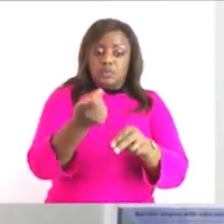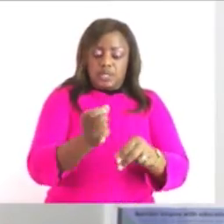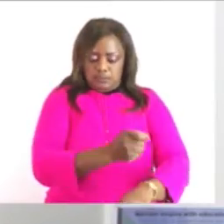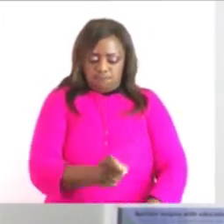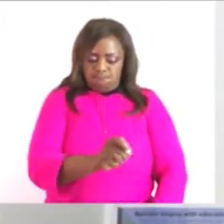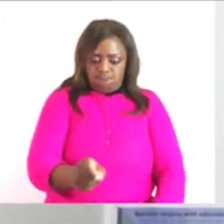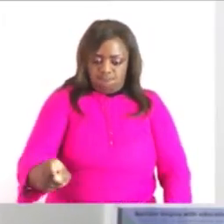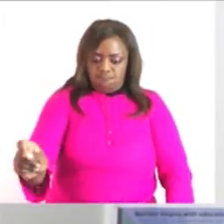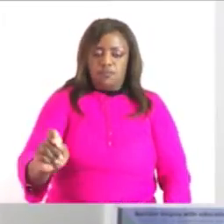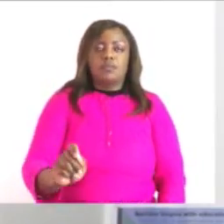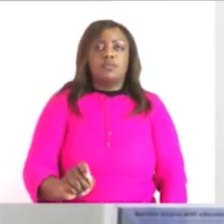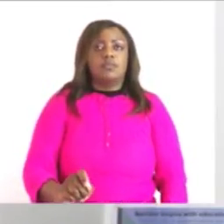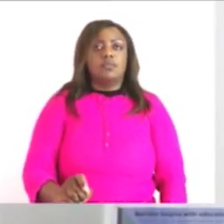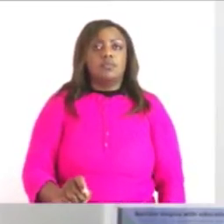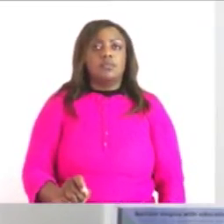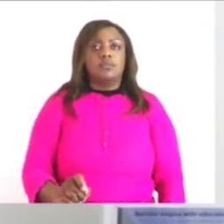you can take any guess